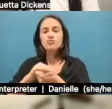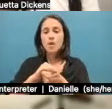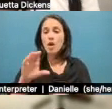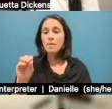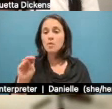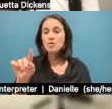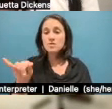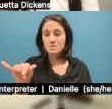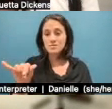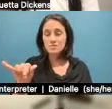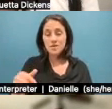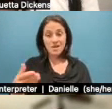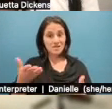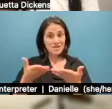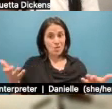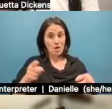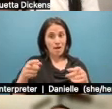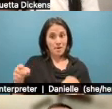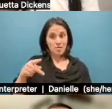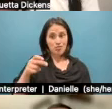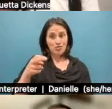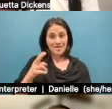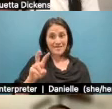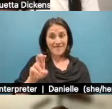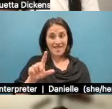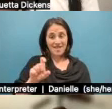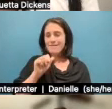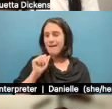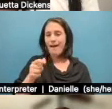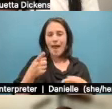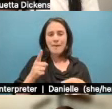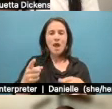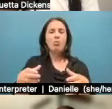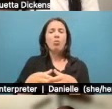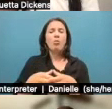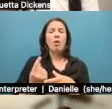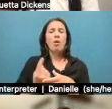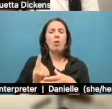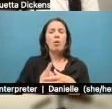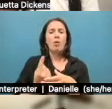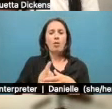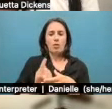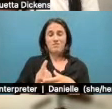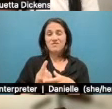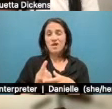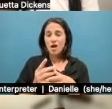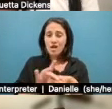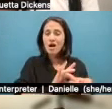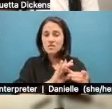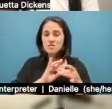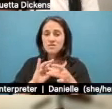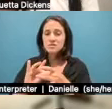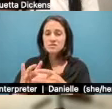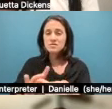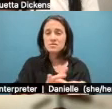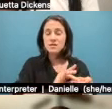the stuff that's happening in Princeville isn't happening in isolation from where I live in Durham. Like we're all connected. And to